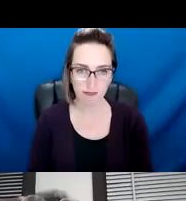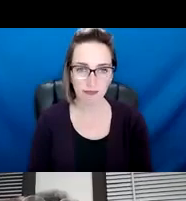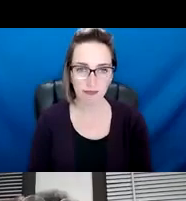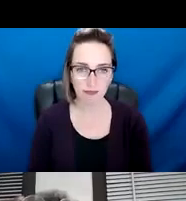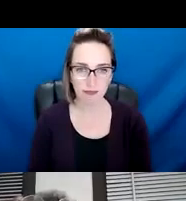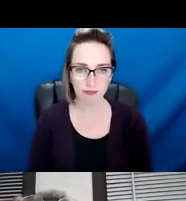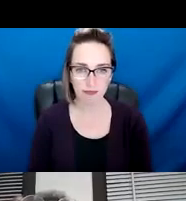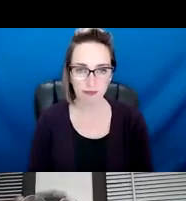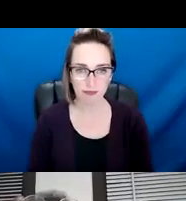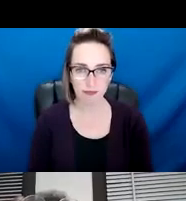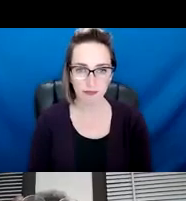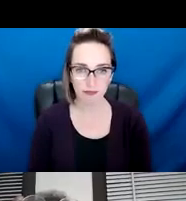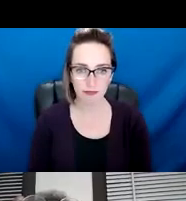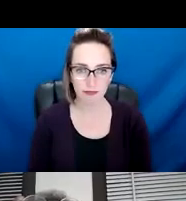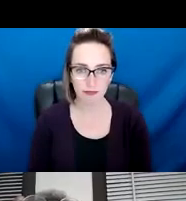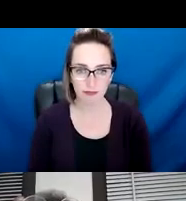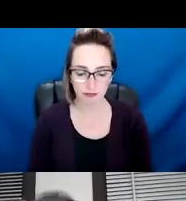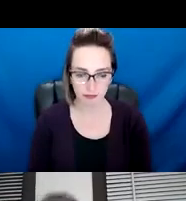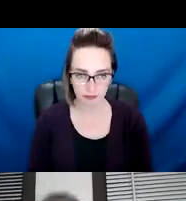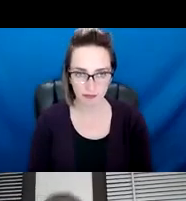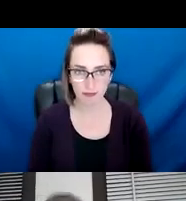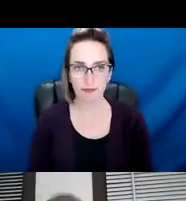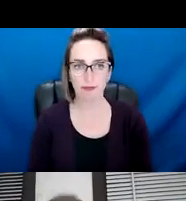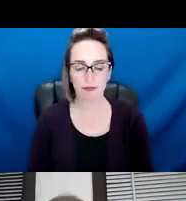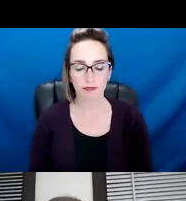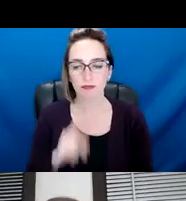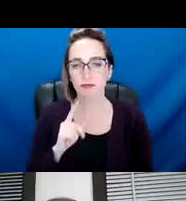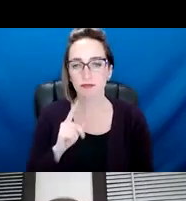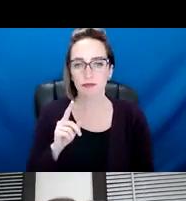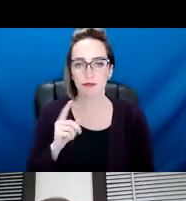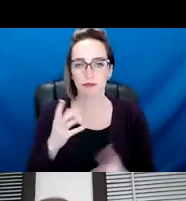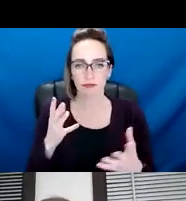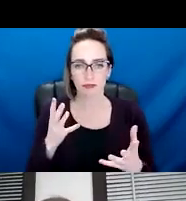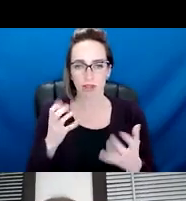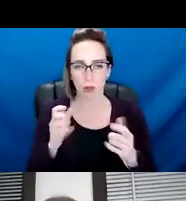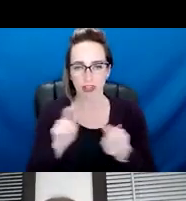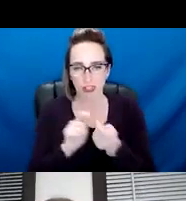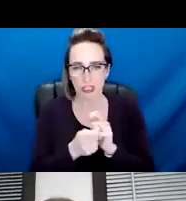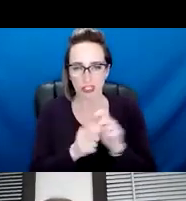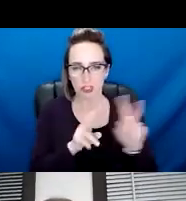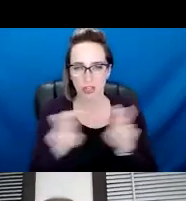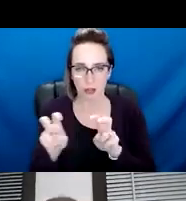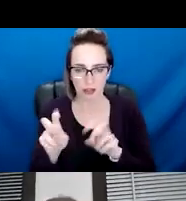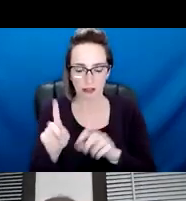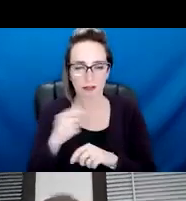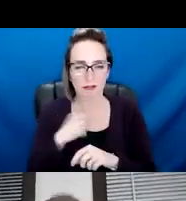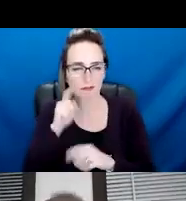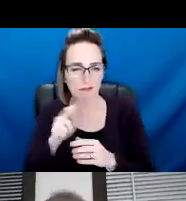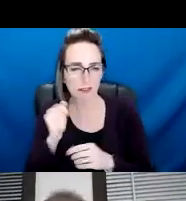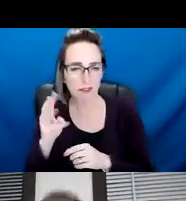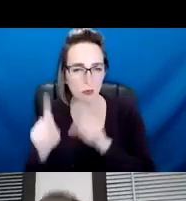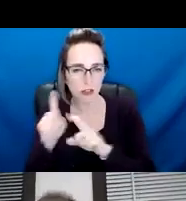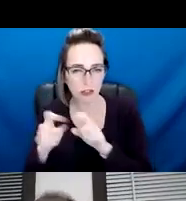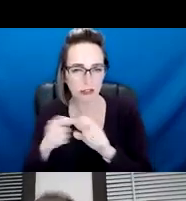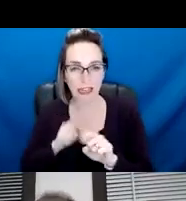there is, um, a couple of questions. I think that I can just field myself, um, really quickly. Um, one of the questions was around,